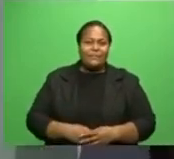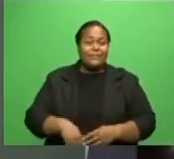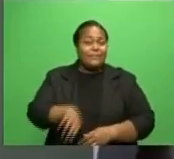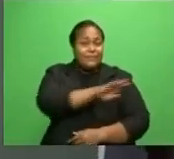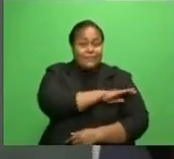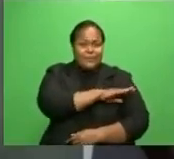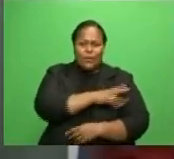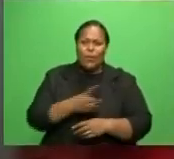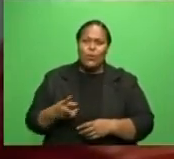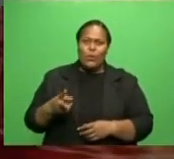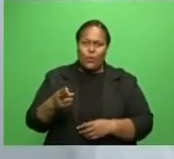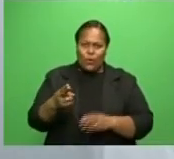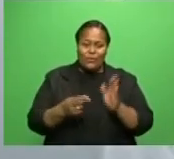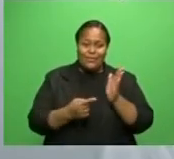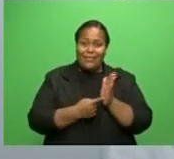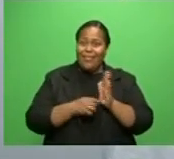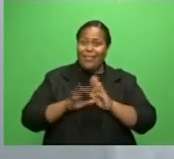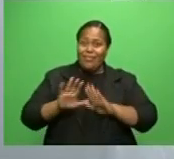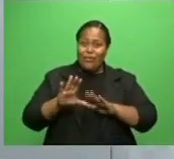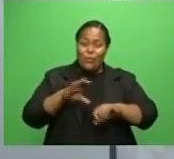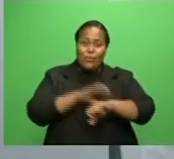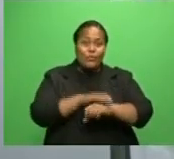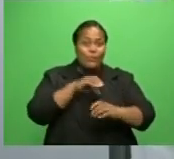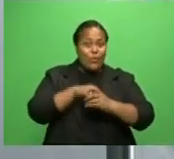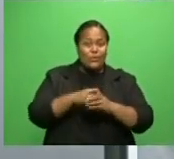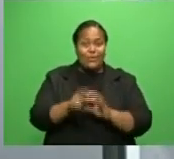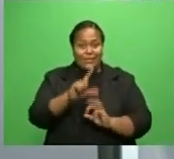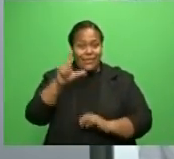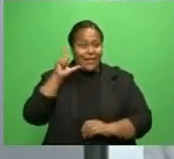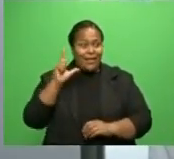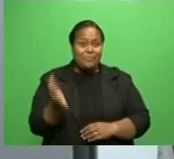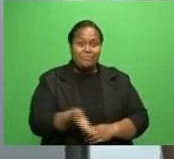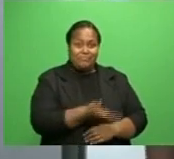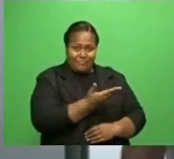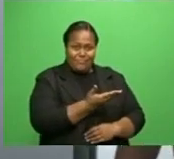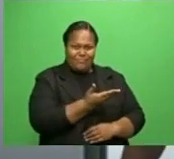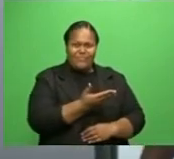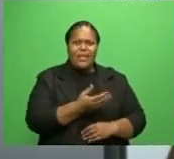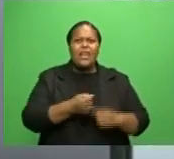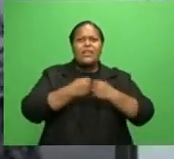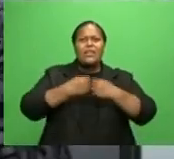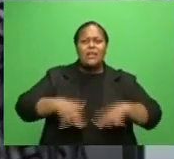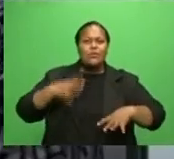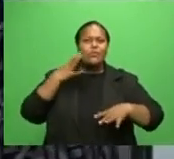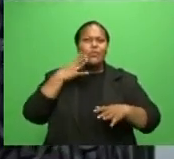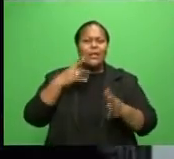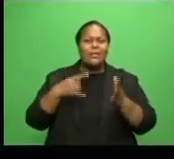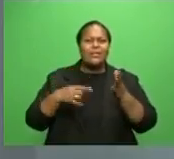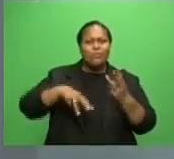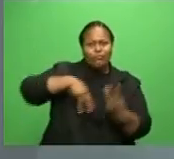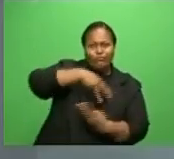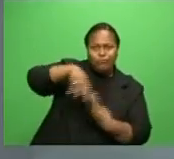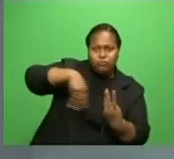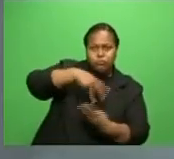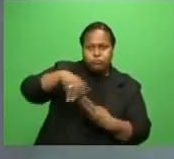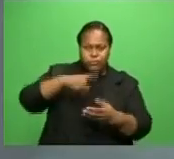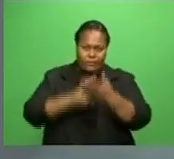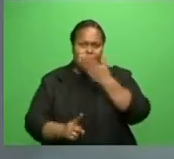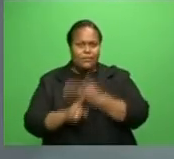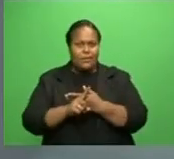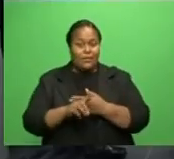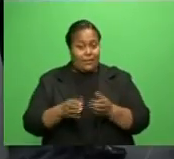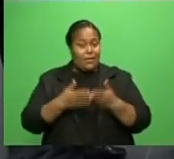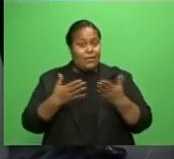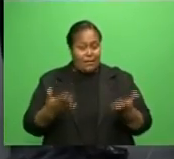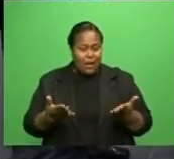Nayavu community post yesterday with sustained structural damage during tropical cyclone Winston. Extensive renovation has